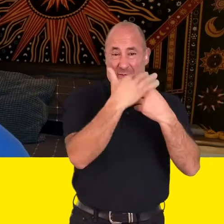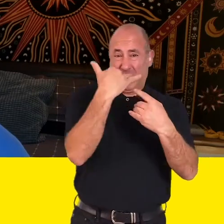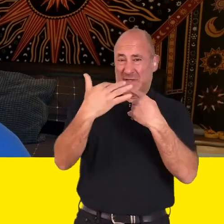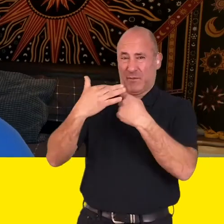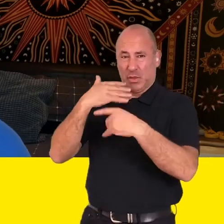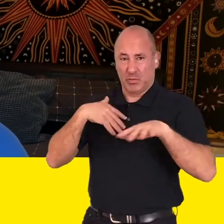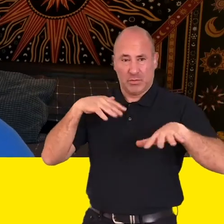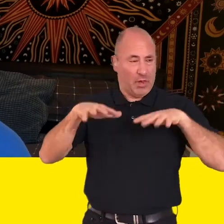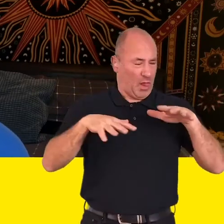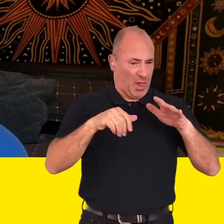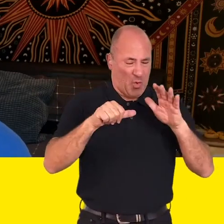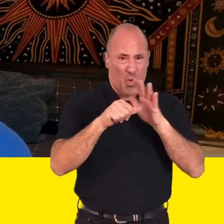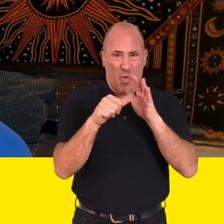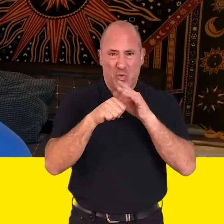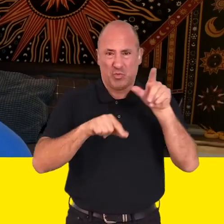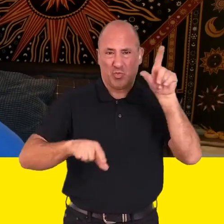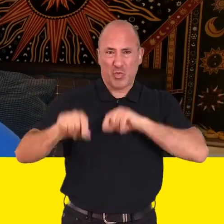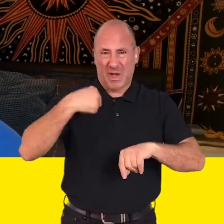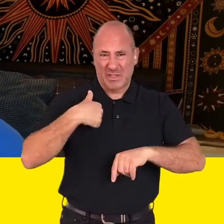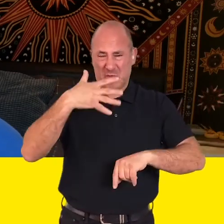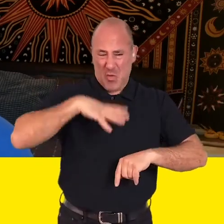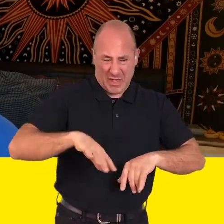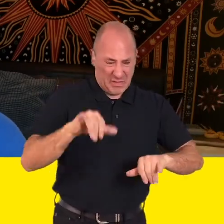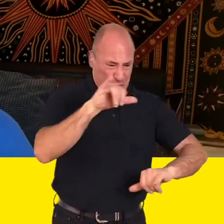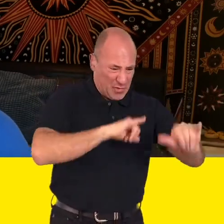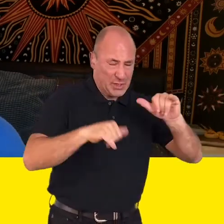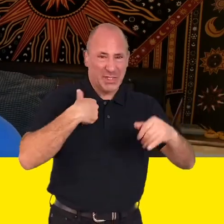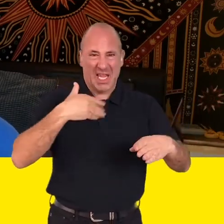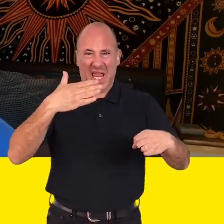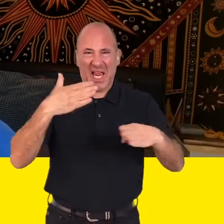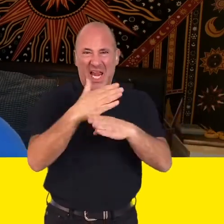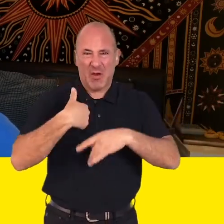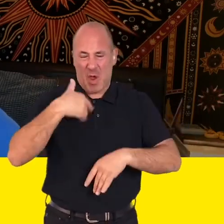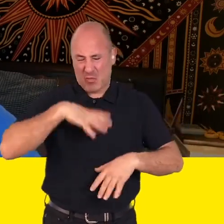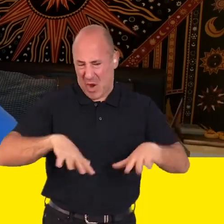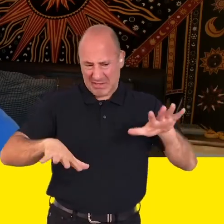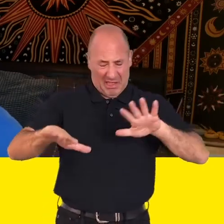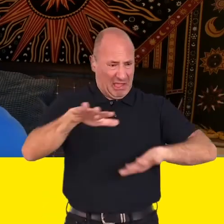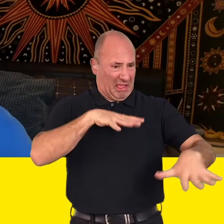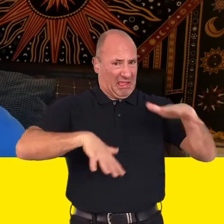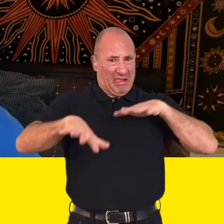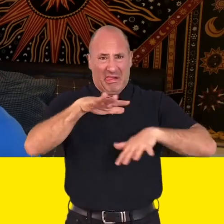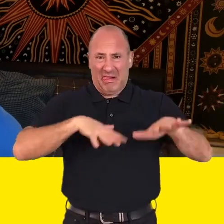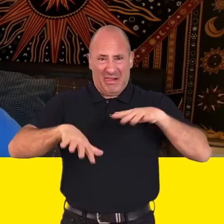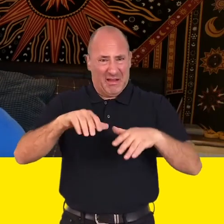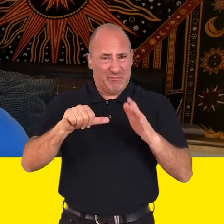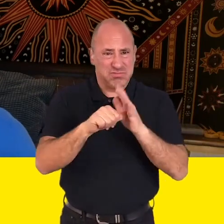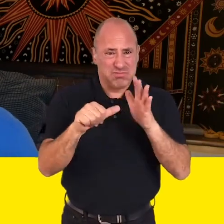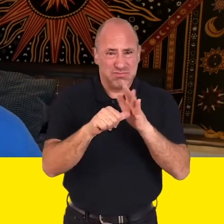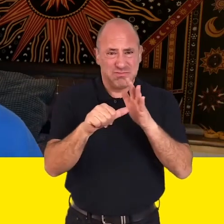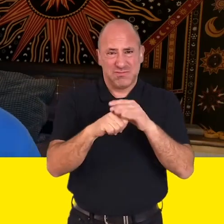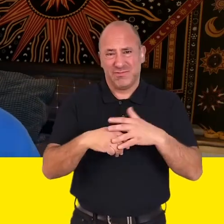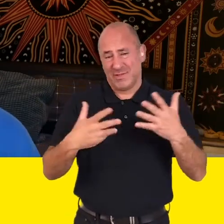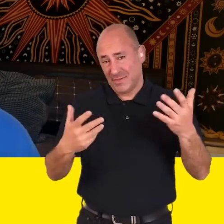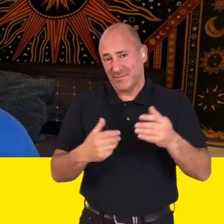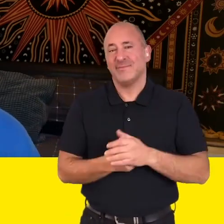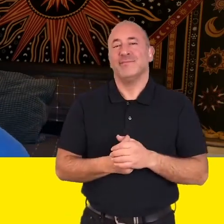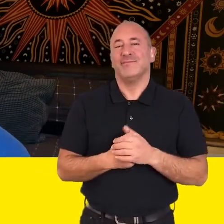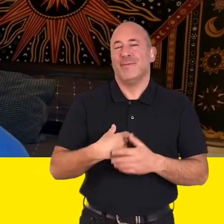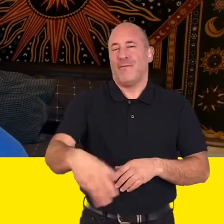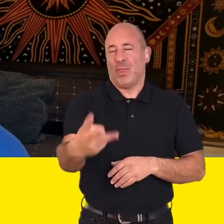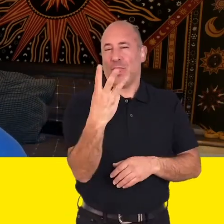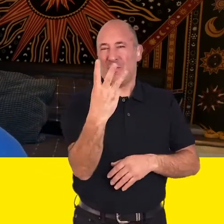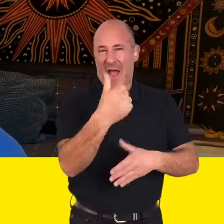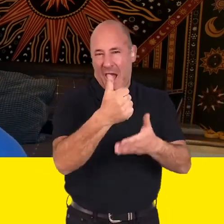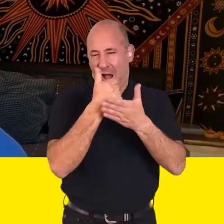school and all of these big influences in our lives that can make it really hard to know what choices you want to make and what career path you want to take.